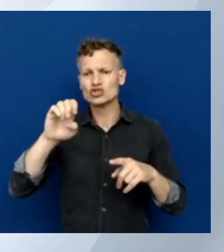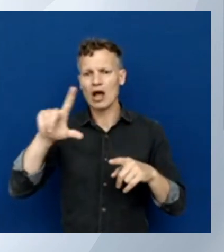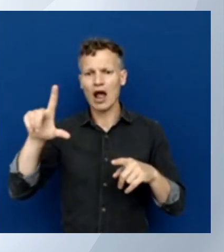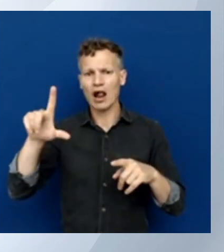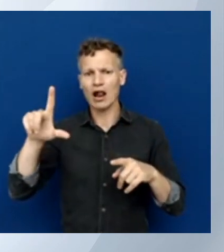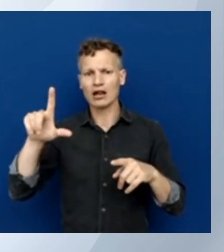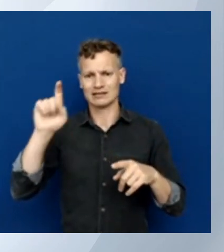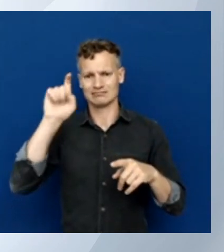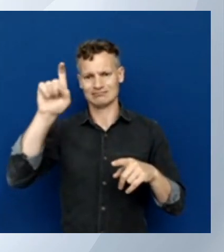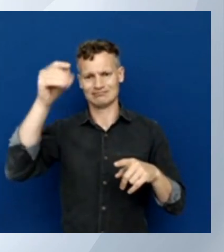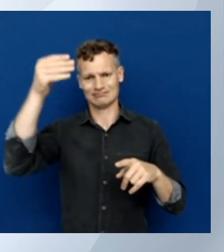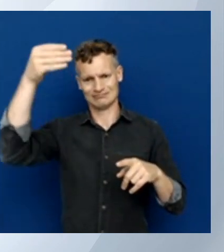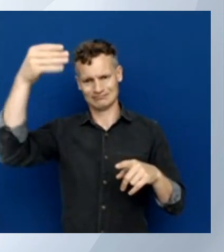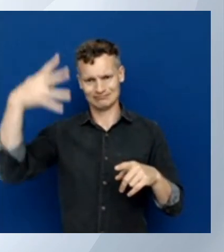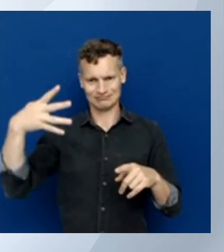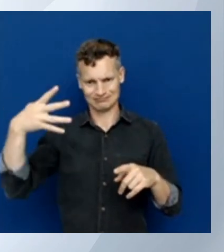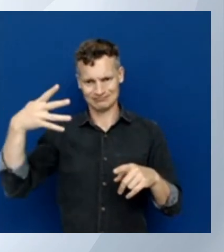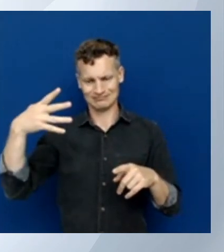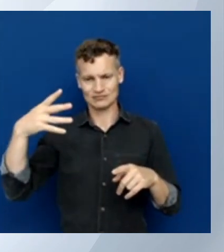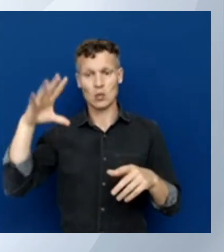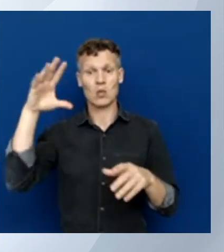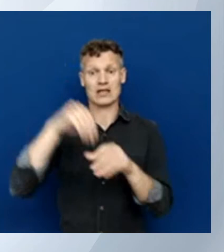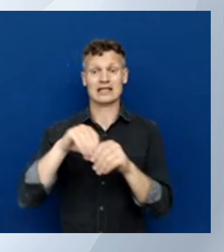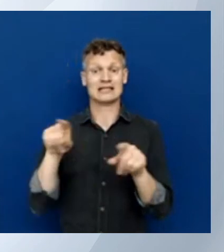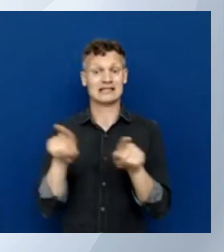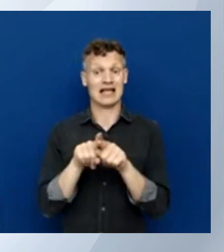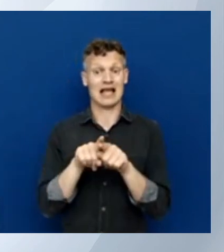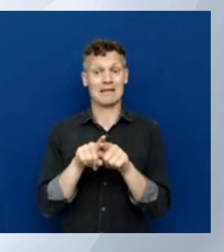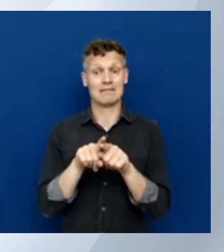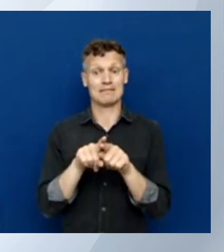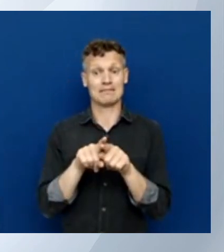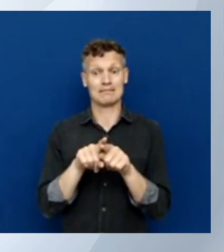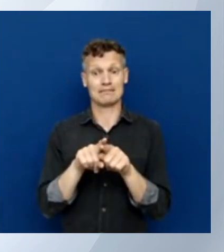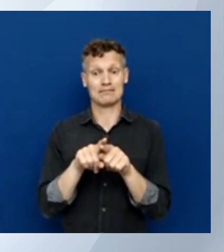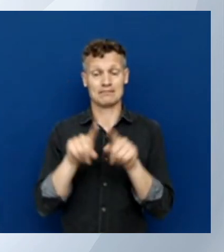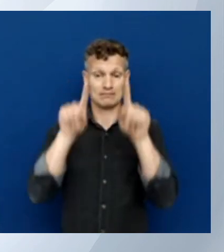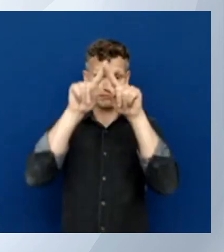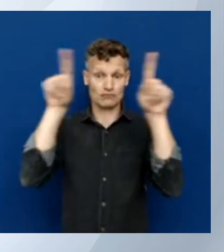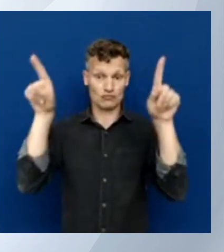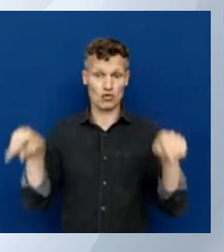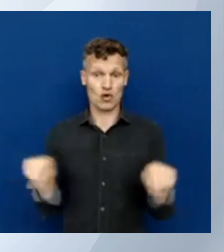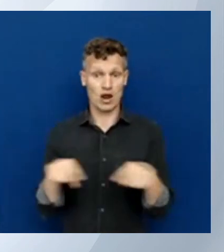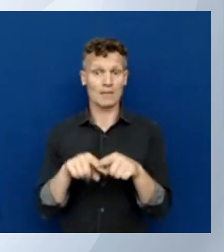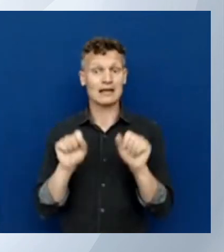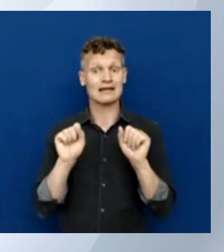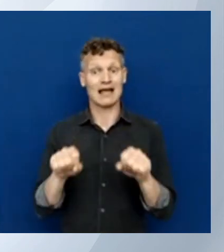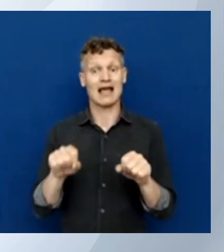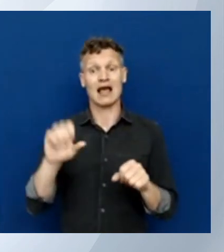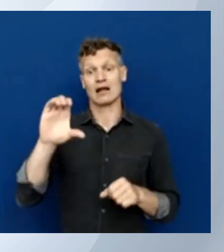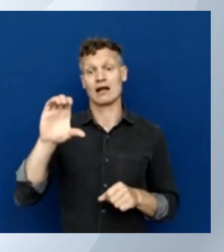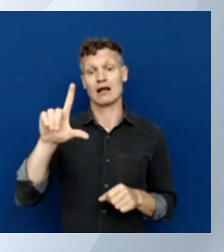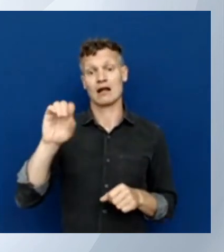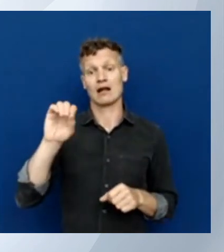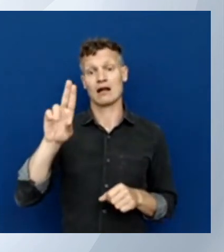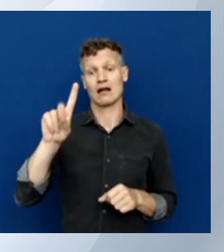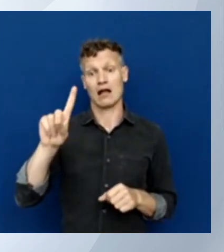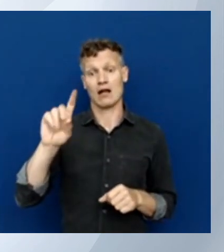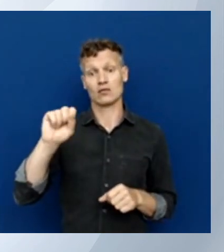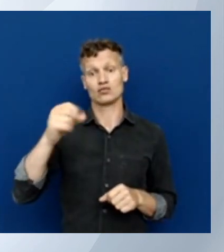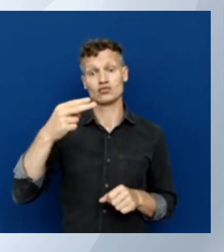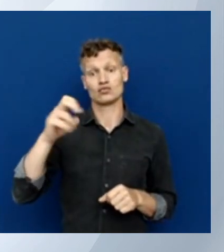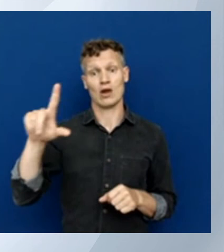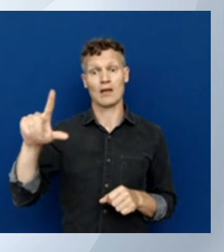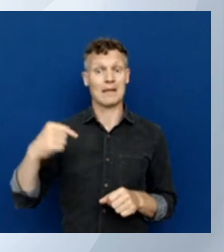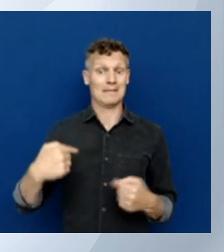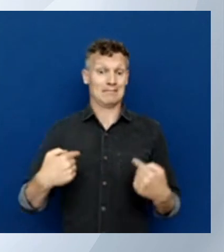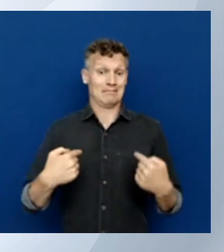and you can actually use the CloudShell here but I will admit I have not used it that much so I